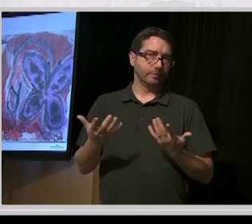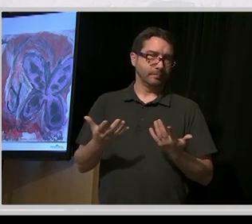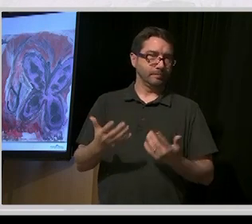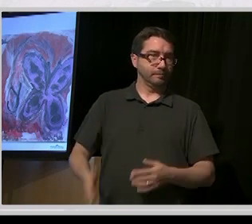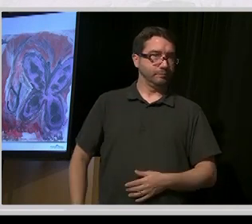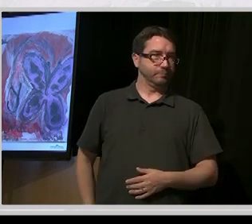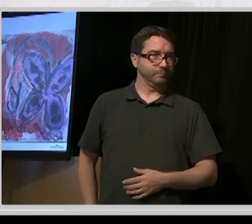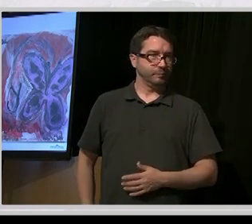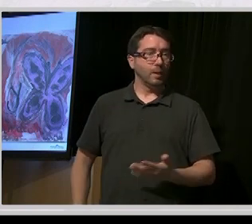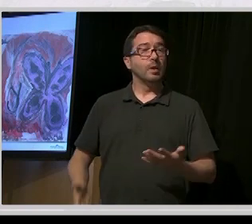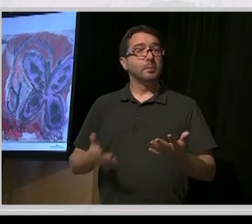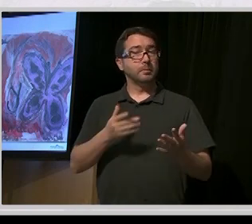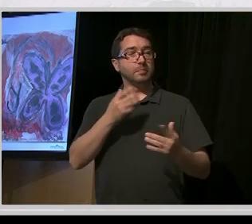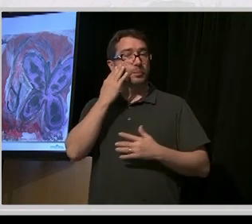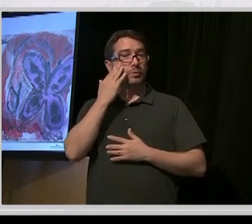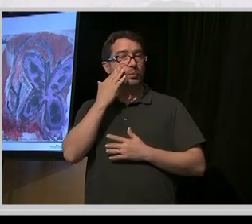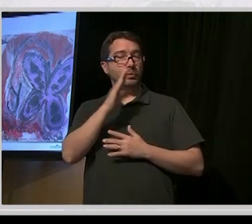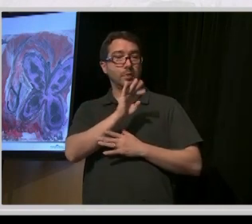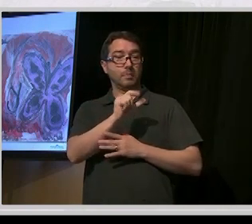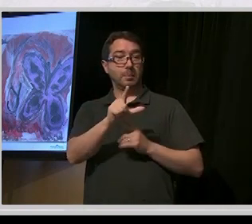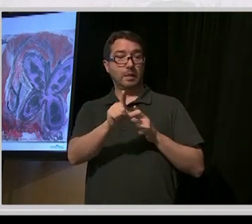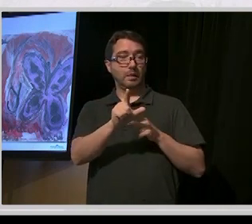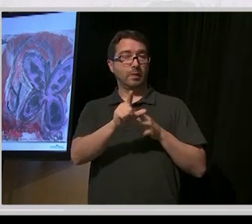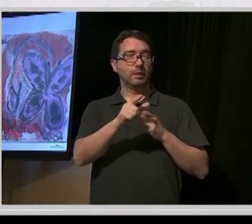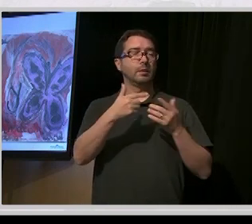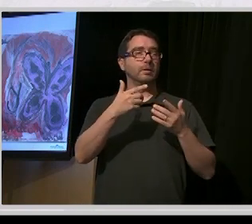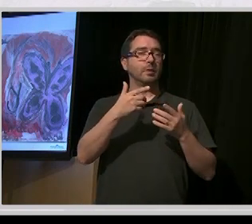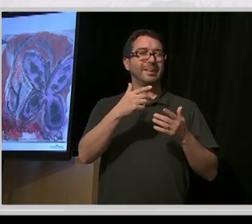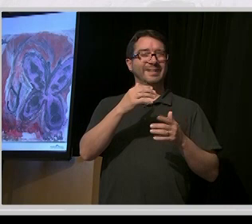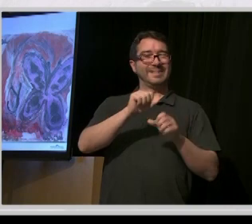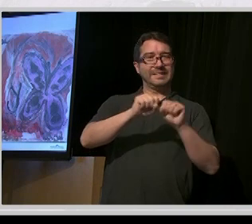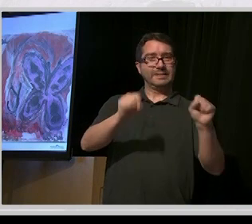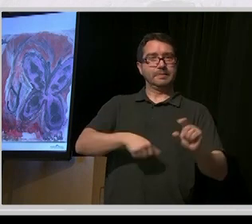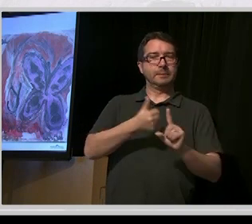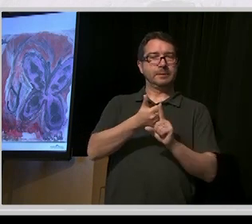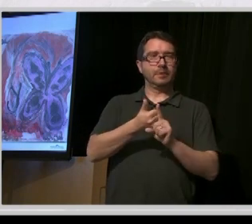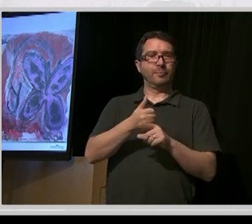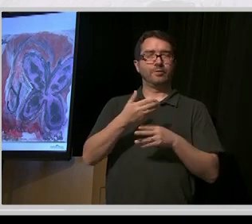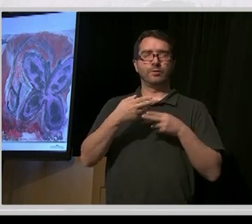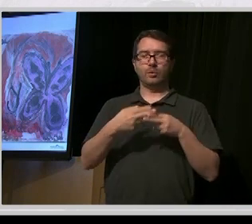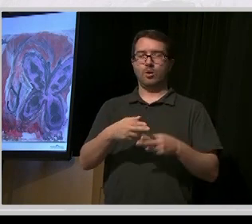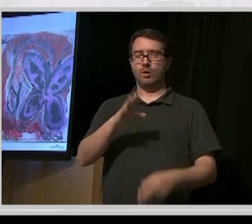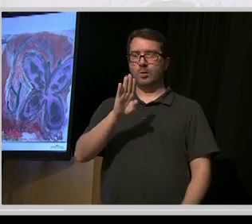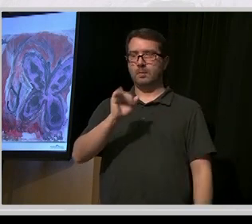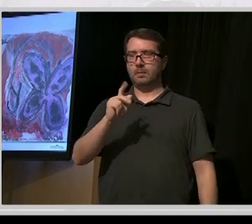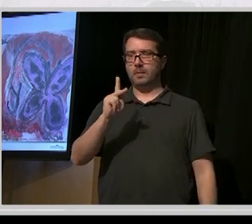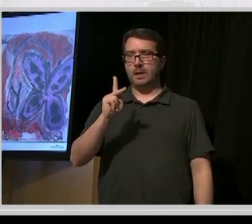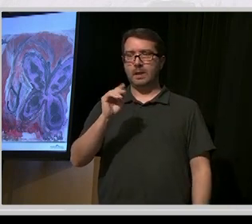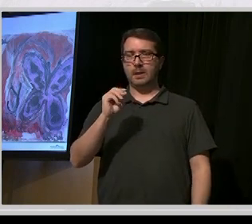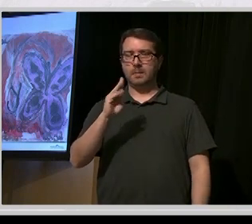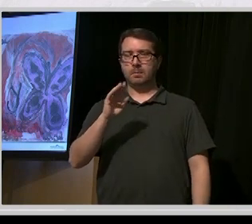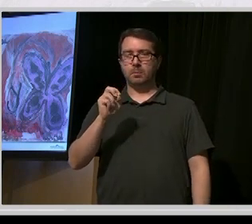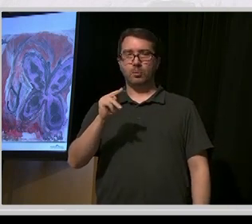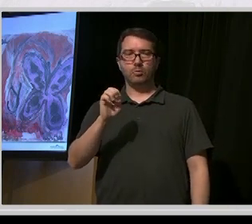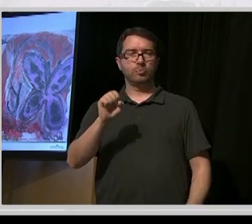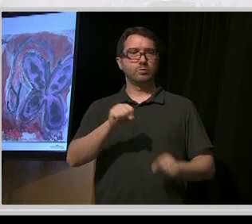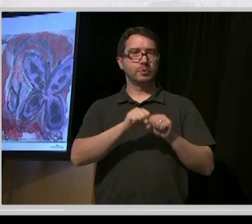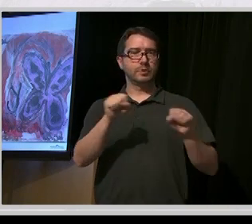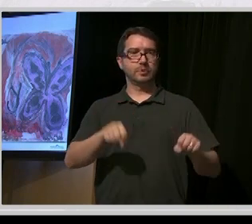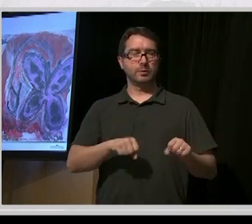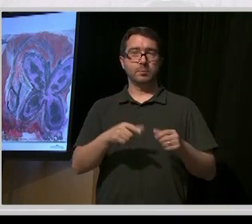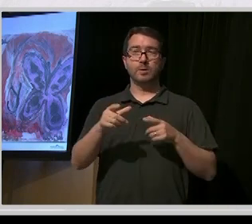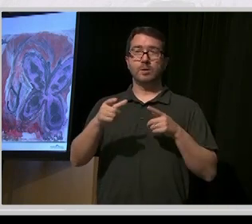that they build what we call a backbone system that will help people find employees, manage those